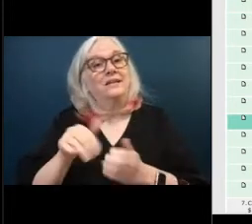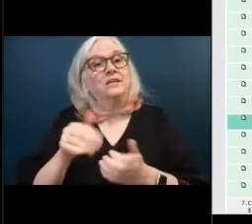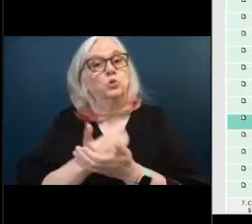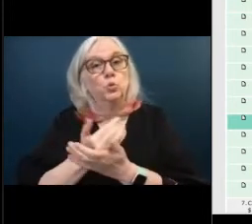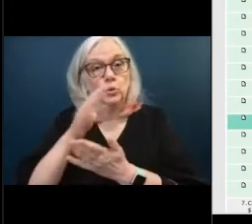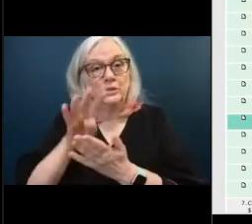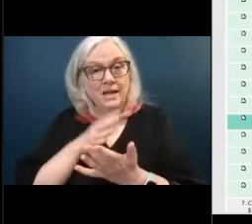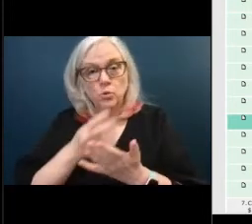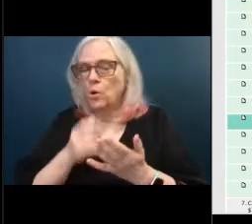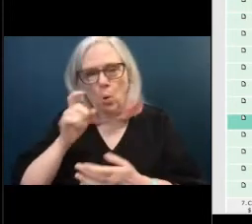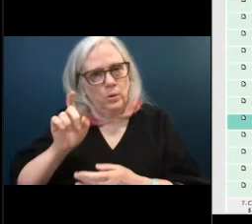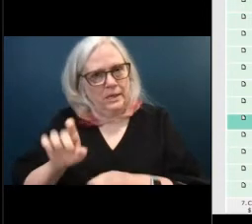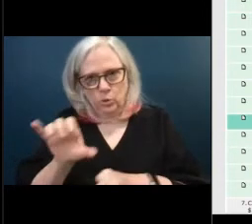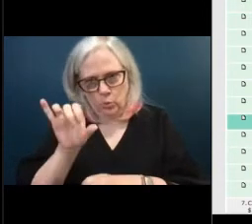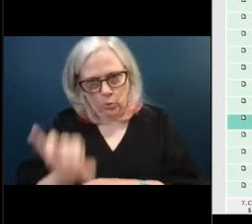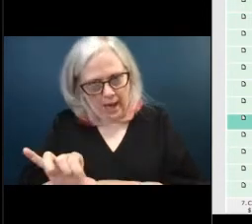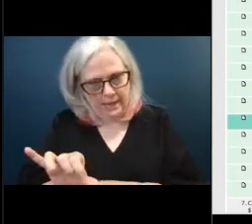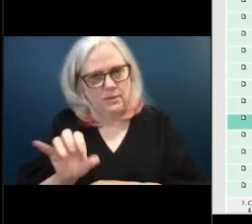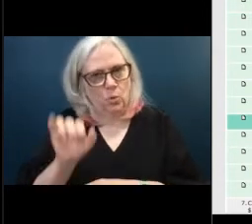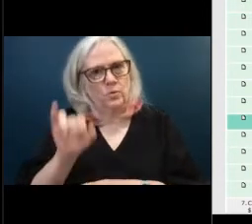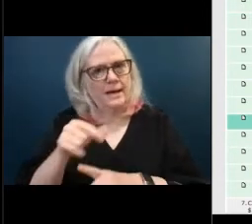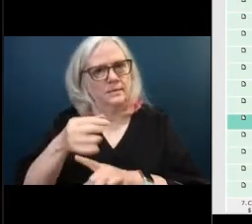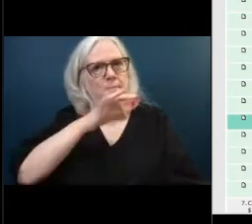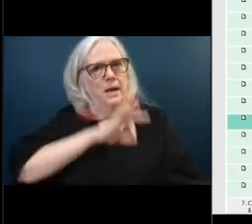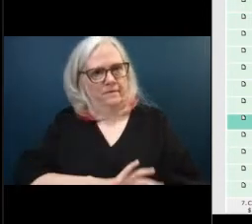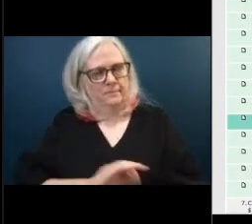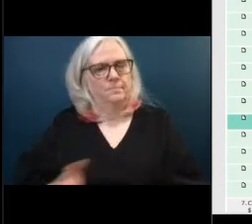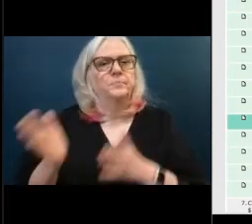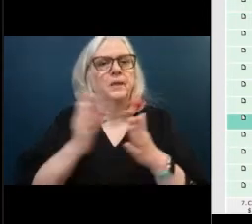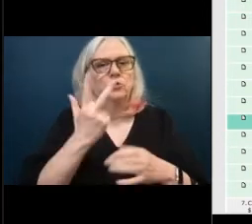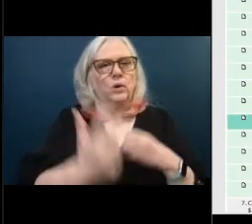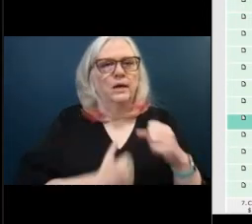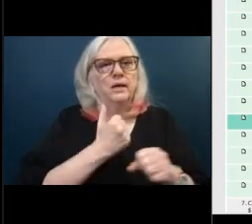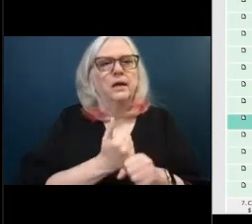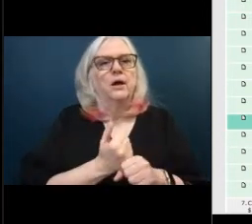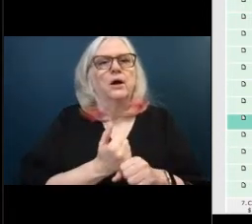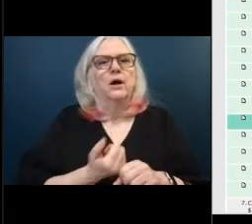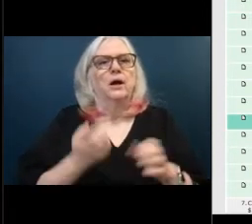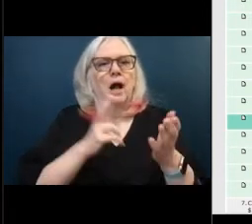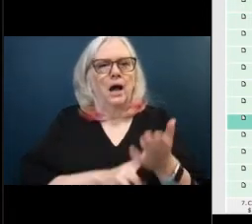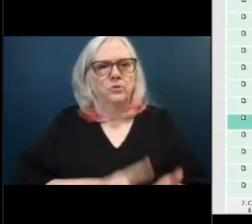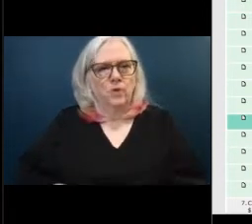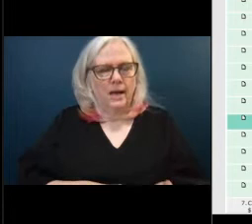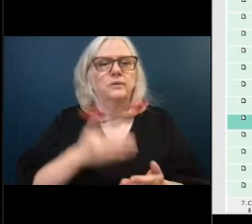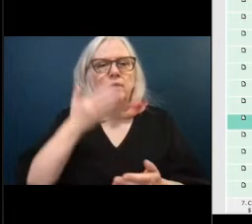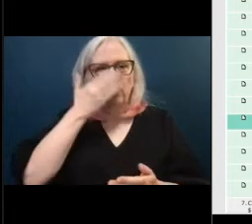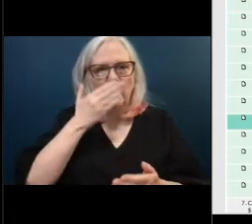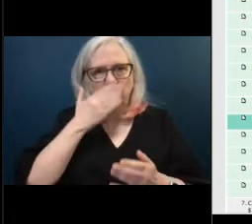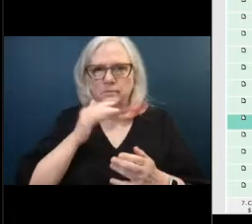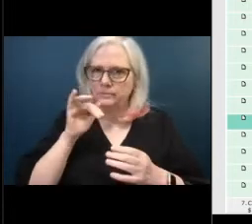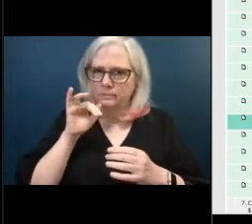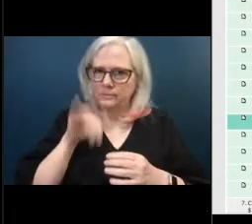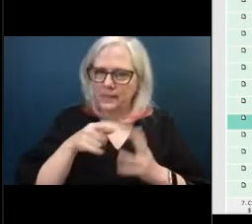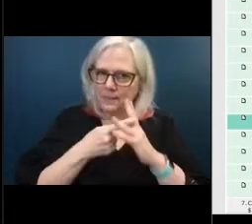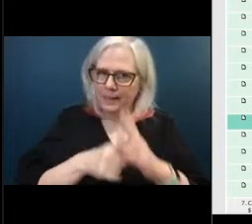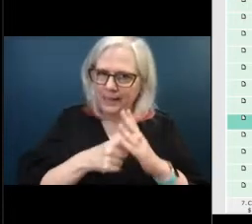it's a three-year contract for salaries and uh the front end is the load i know what the economy is right now i don't know what the economy is